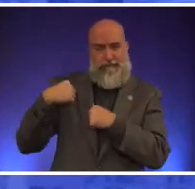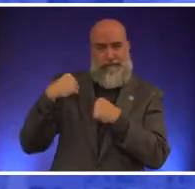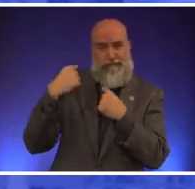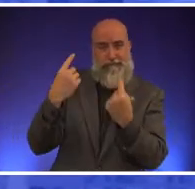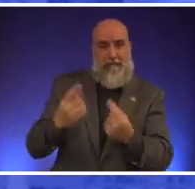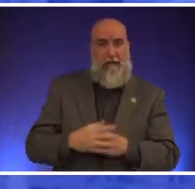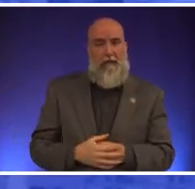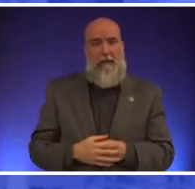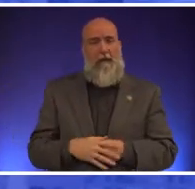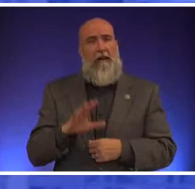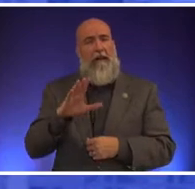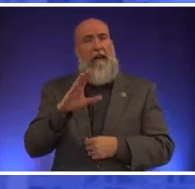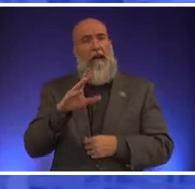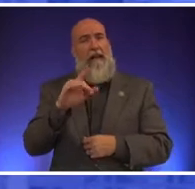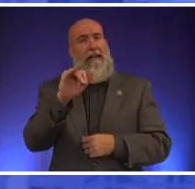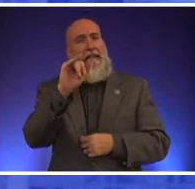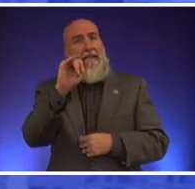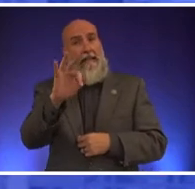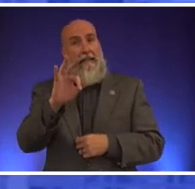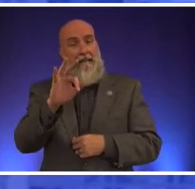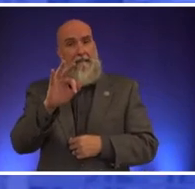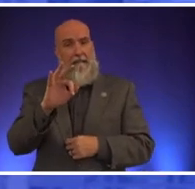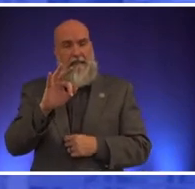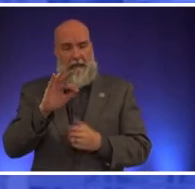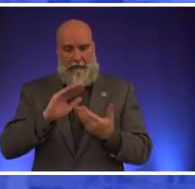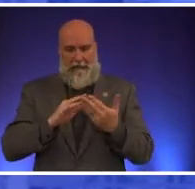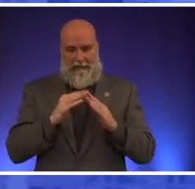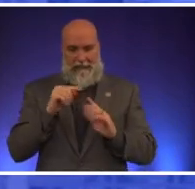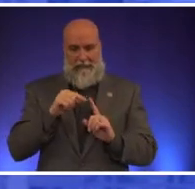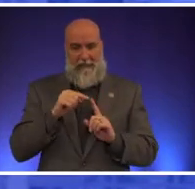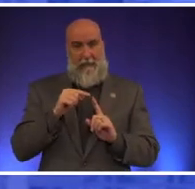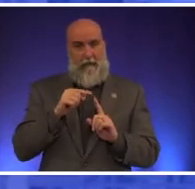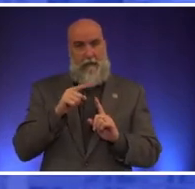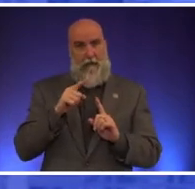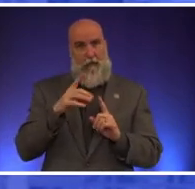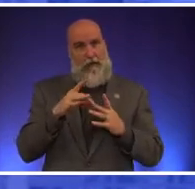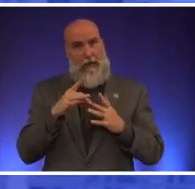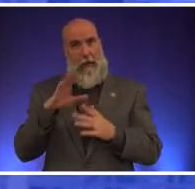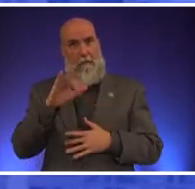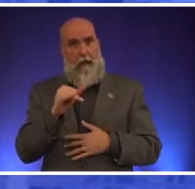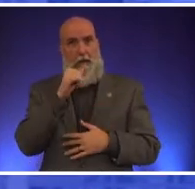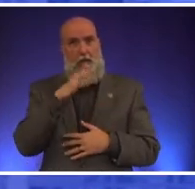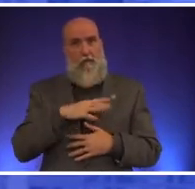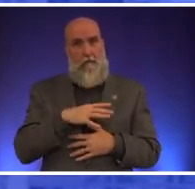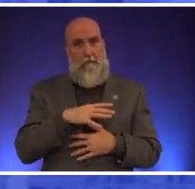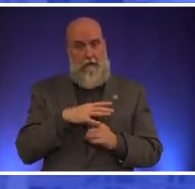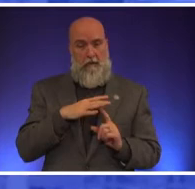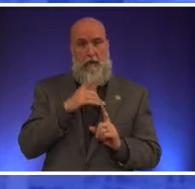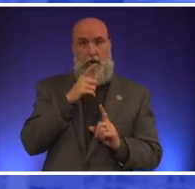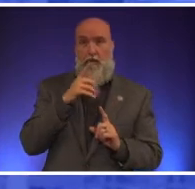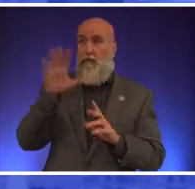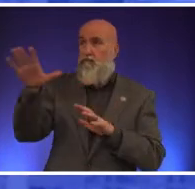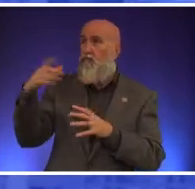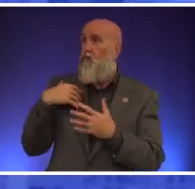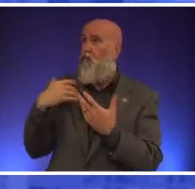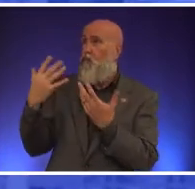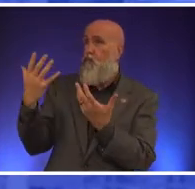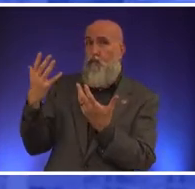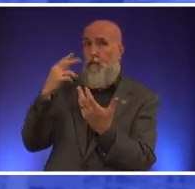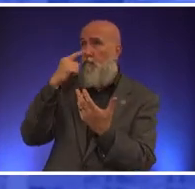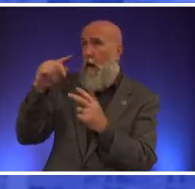a woman-led city who said to them we're going to do a deal with you but we want a child care center on site